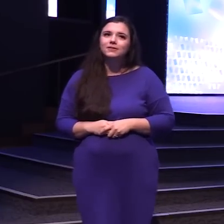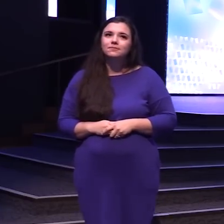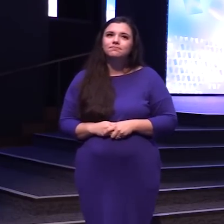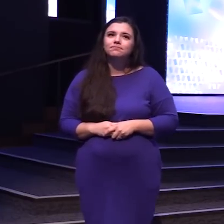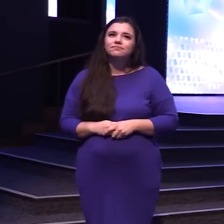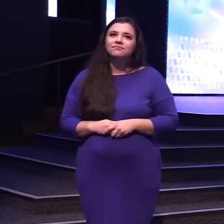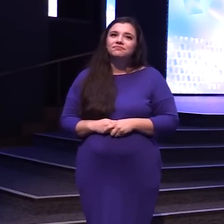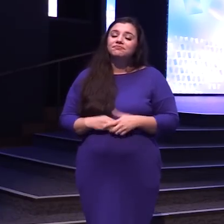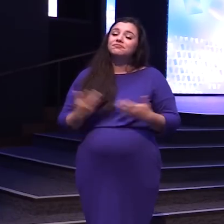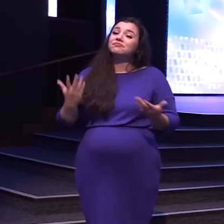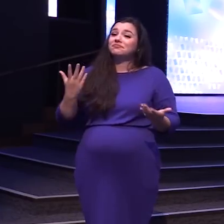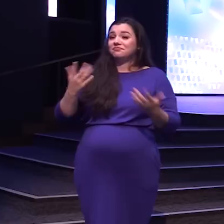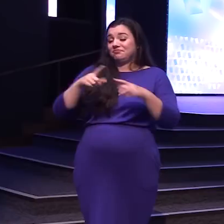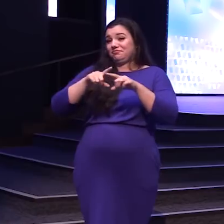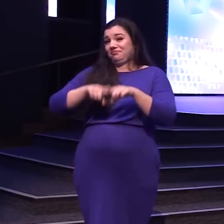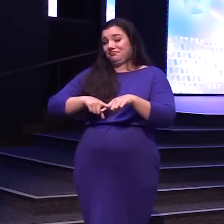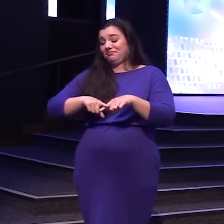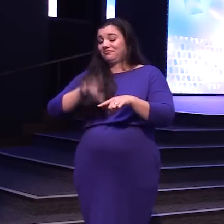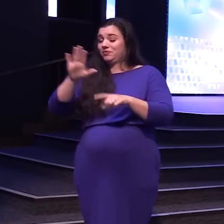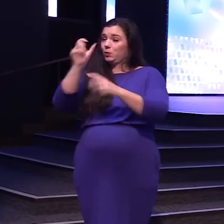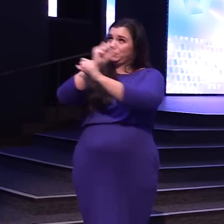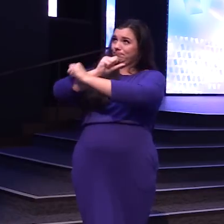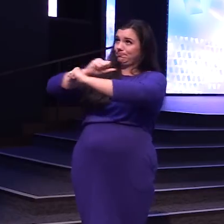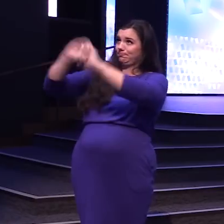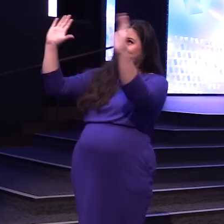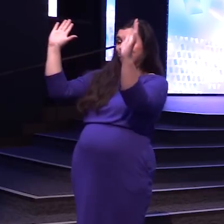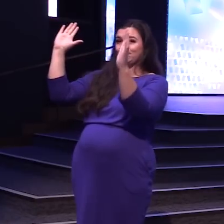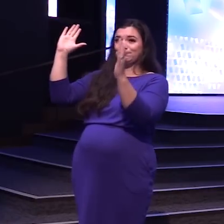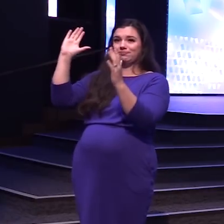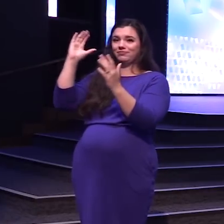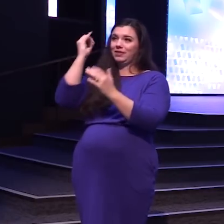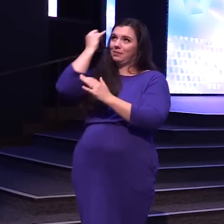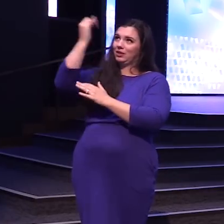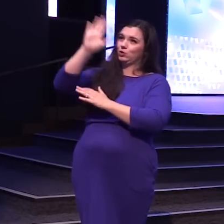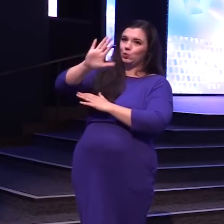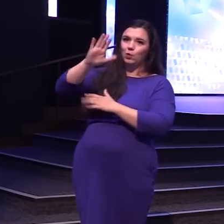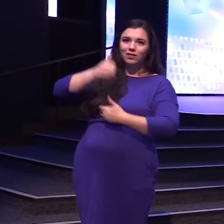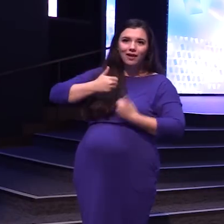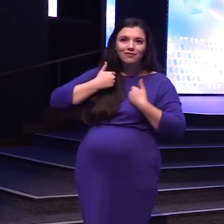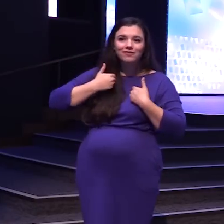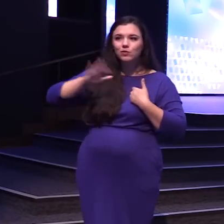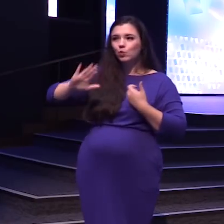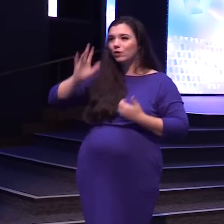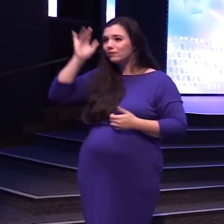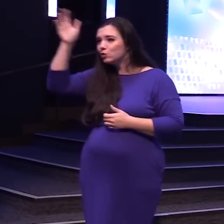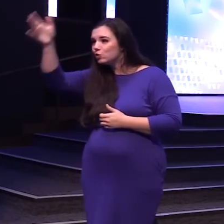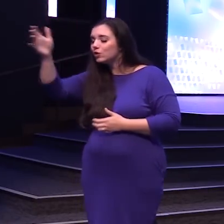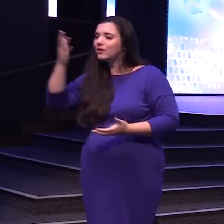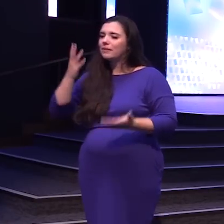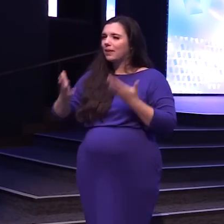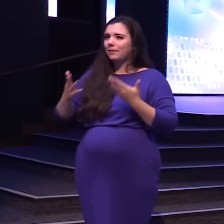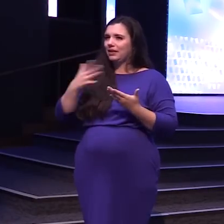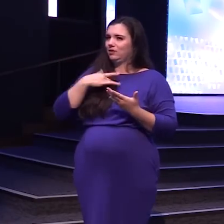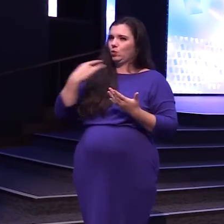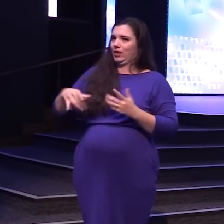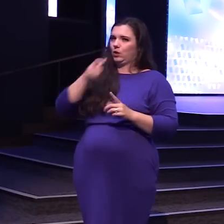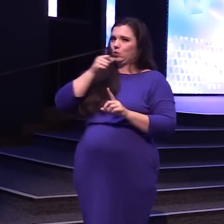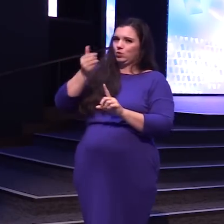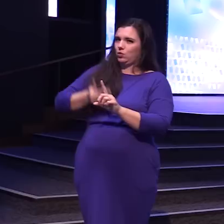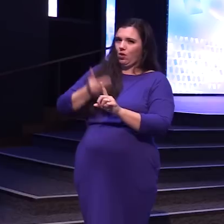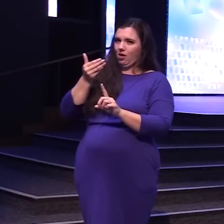And now depending on What picture you're painting Of your life And of your future You may not like Who you are